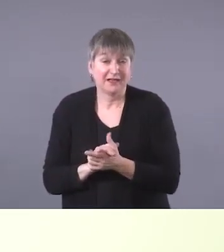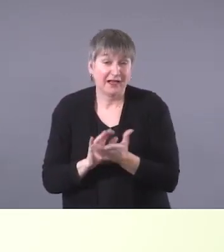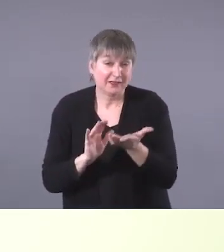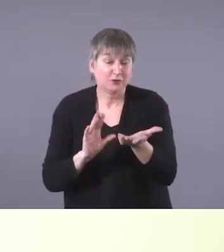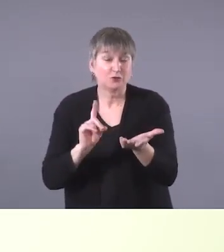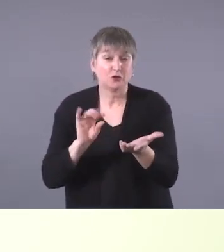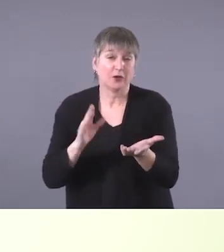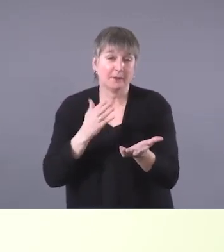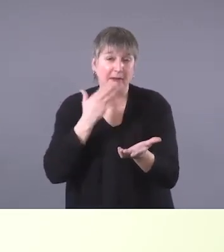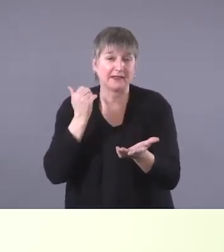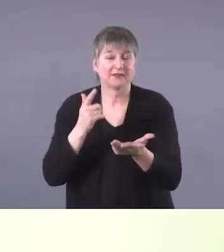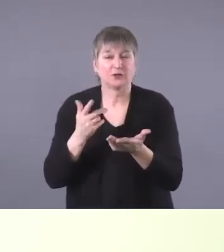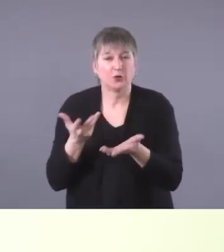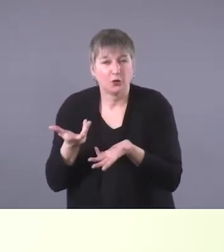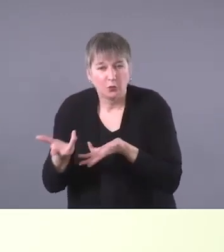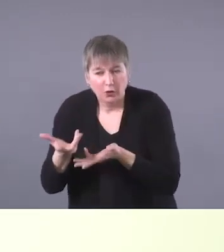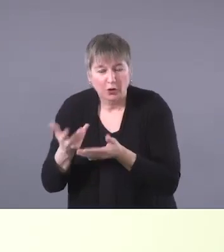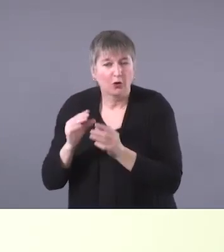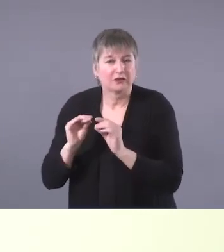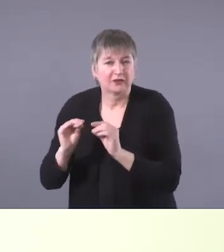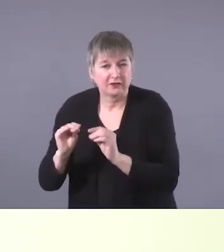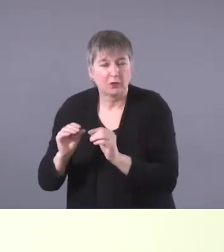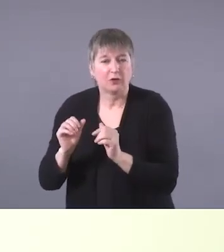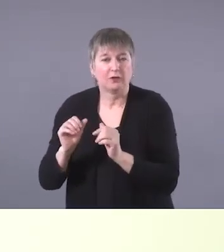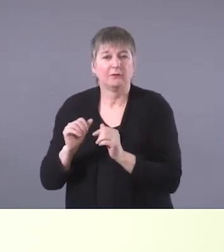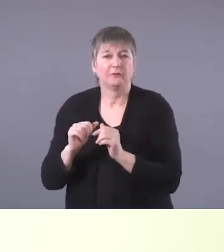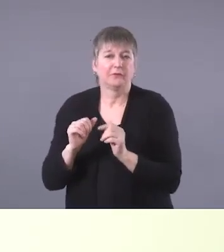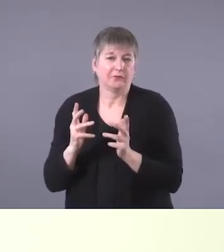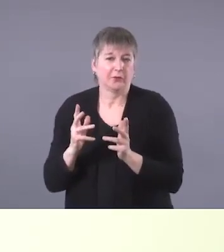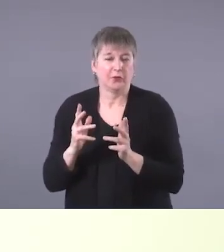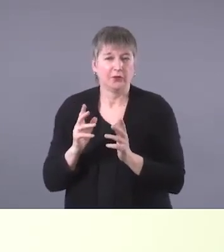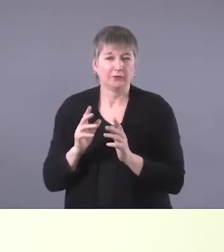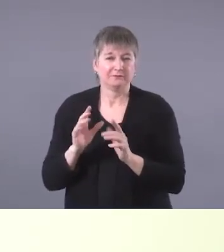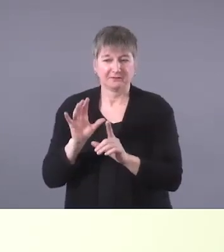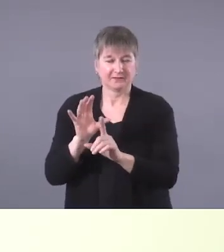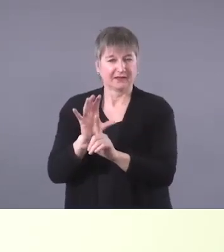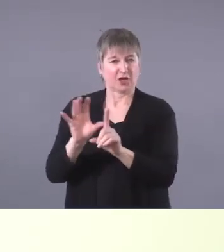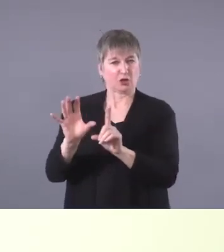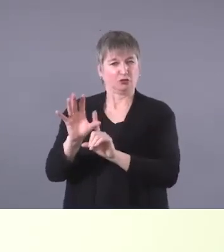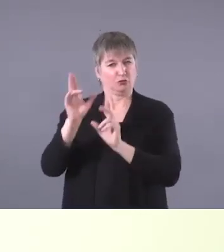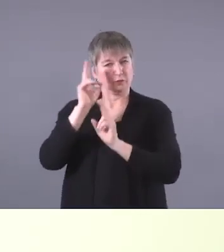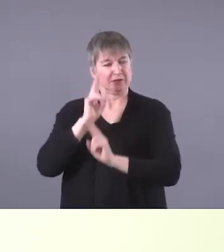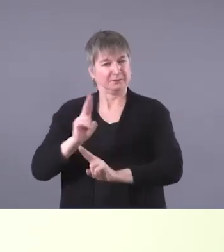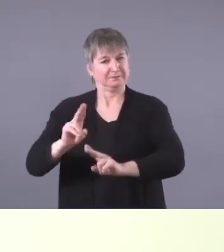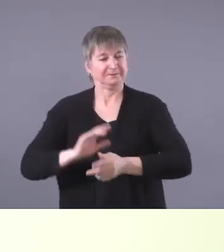teach them or work with them within culturally relevant themes. Uh,